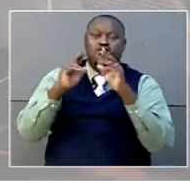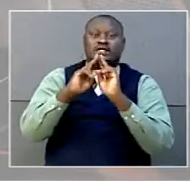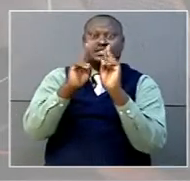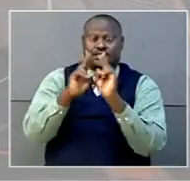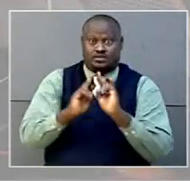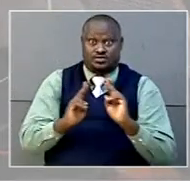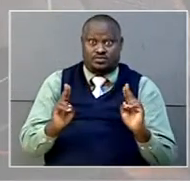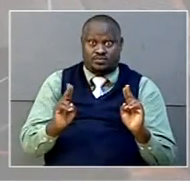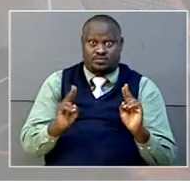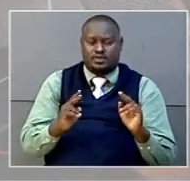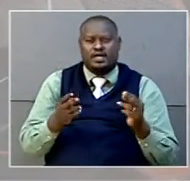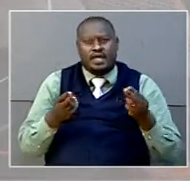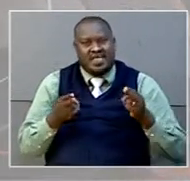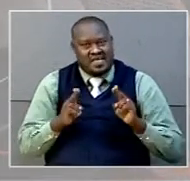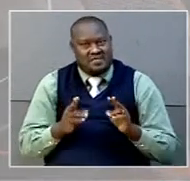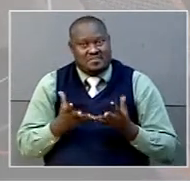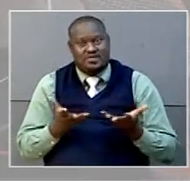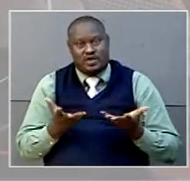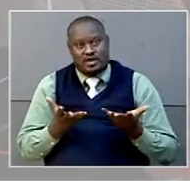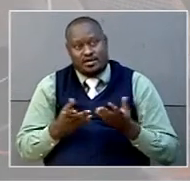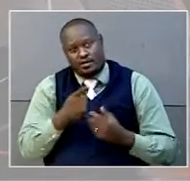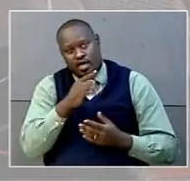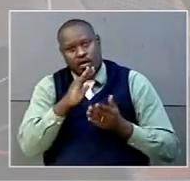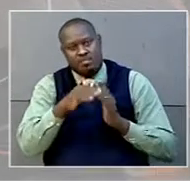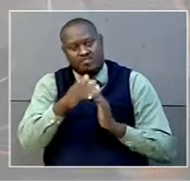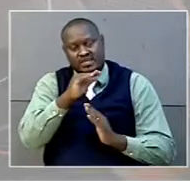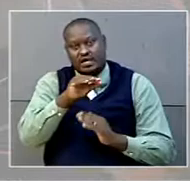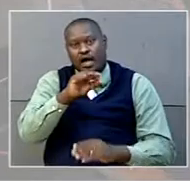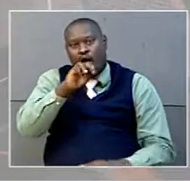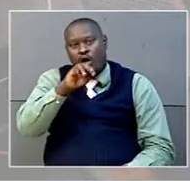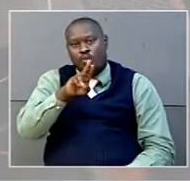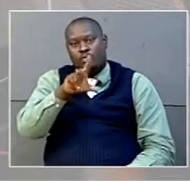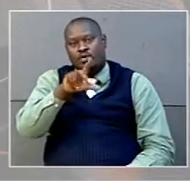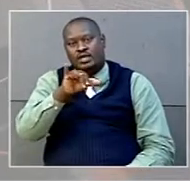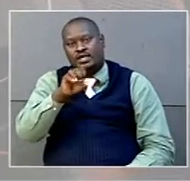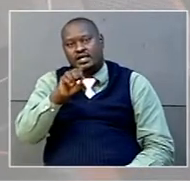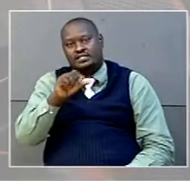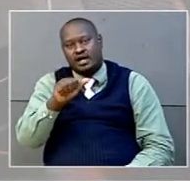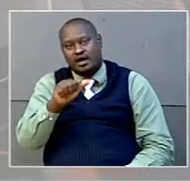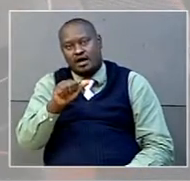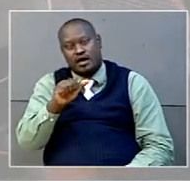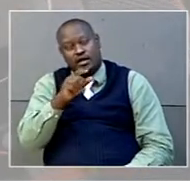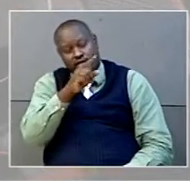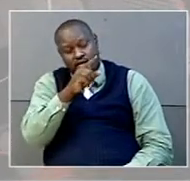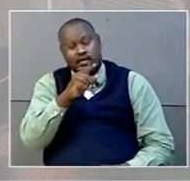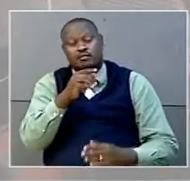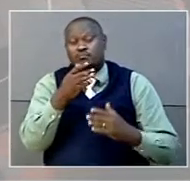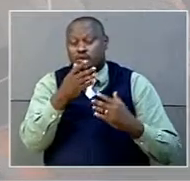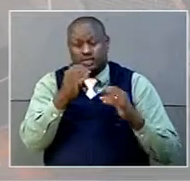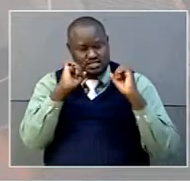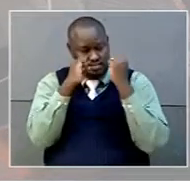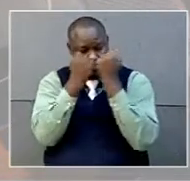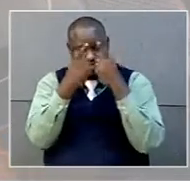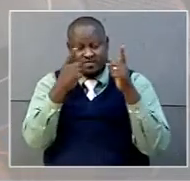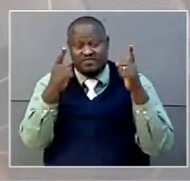market. Now, this was said by Professor James Moolisa, who was presiding over Chambago University's 14th